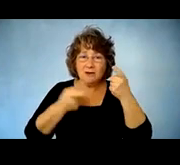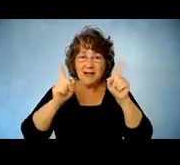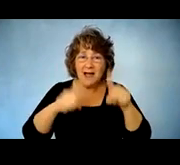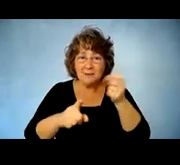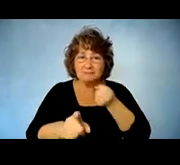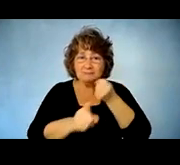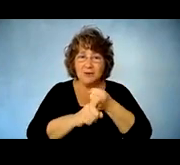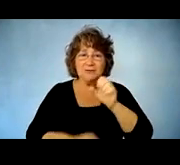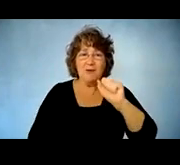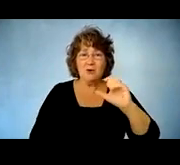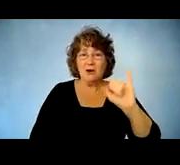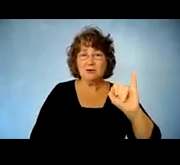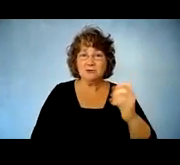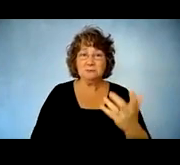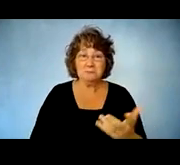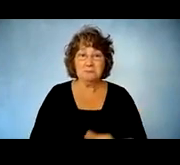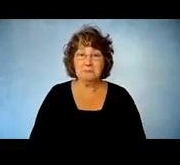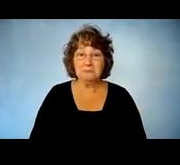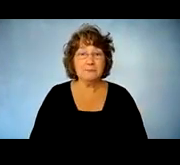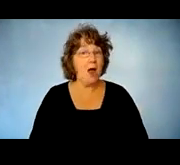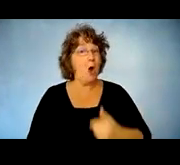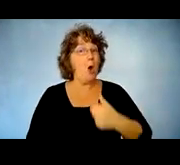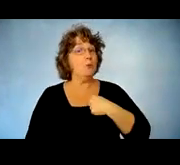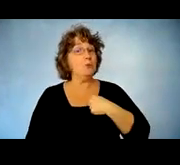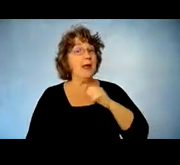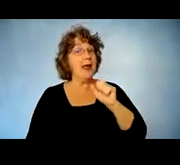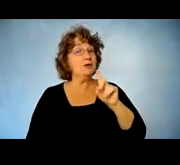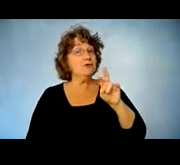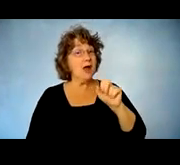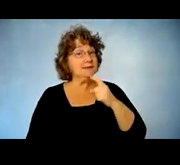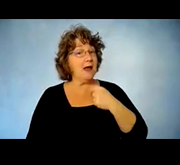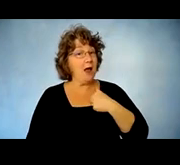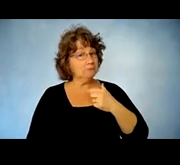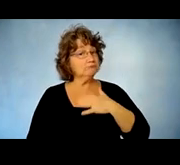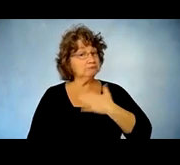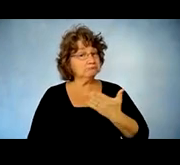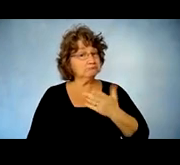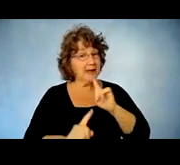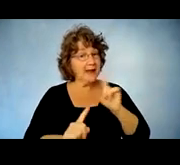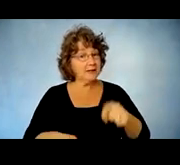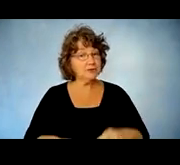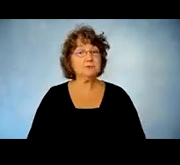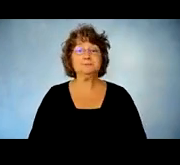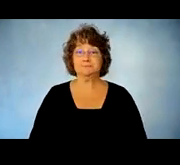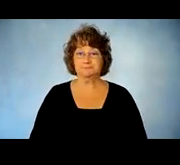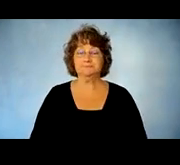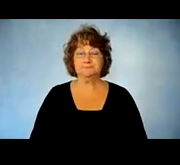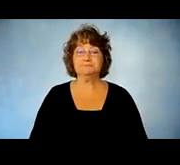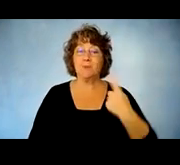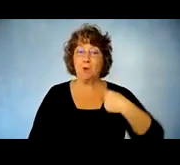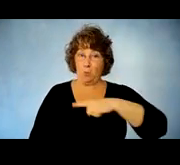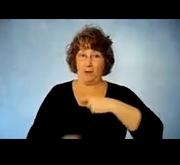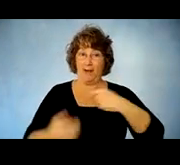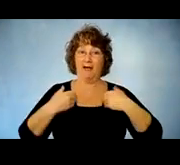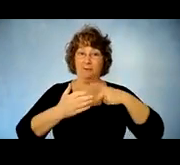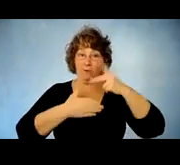injury happy to start answering that one um we have um a program here